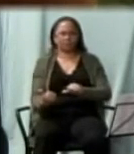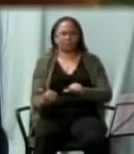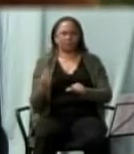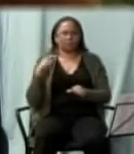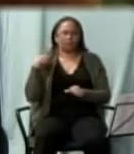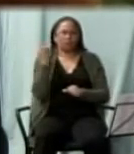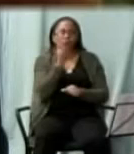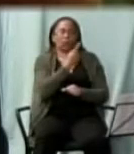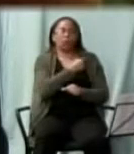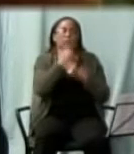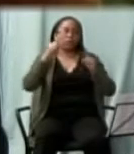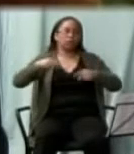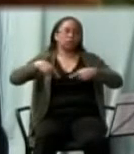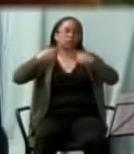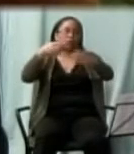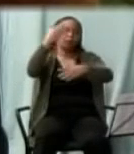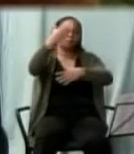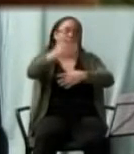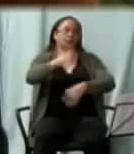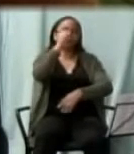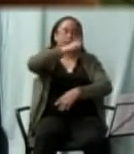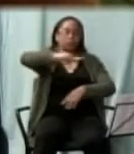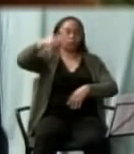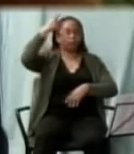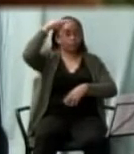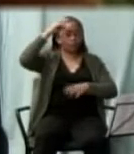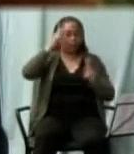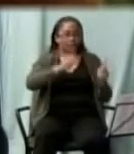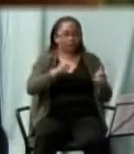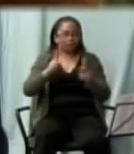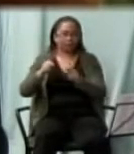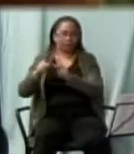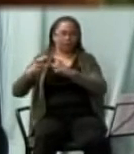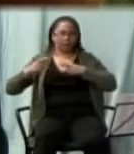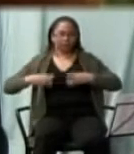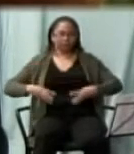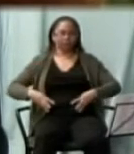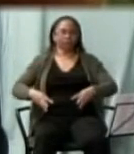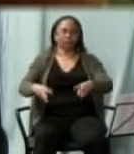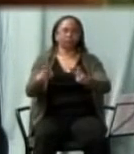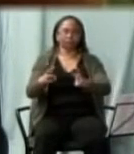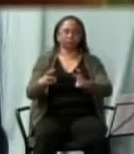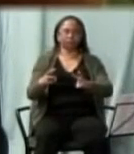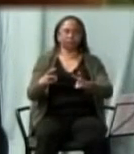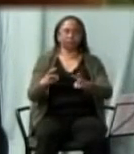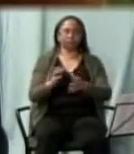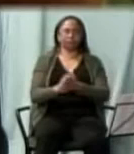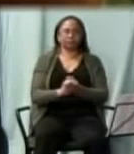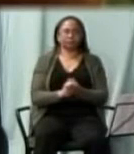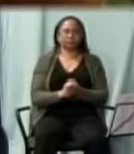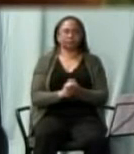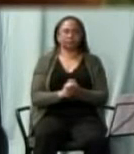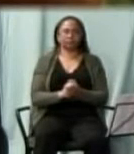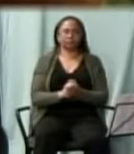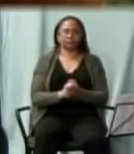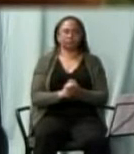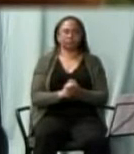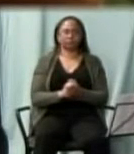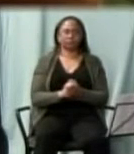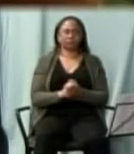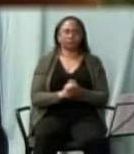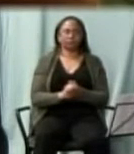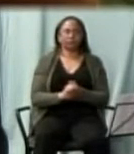ahead of the Lord to prepare his ways before him to